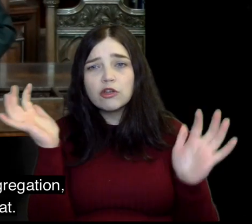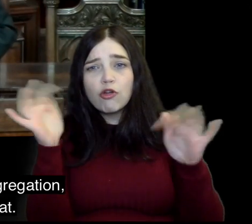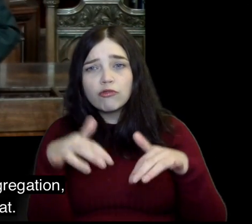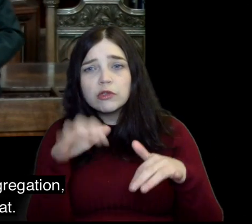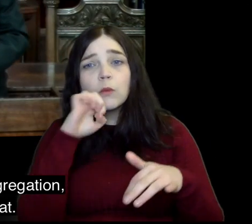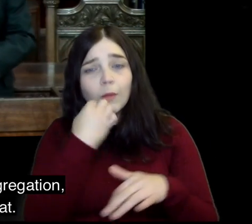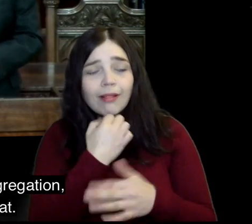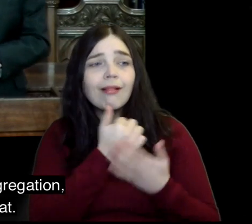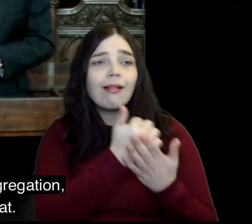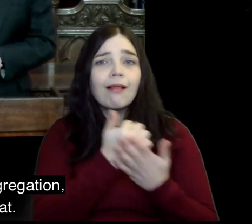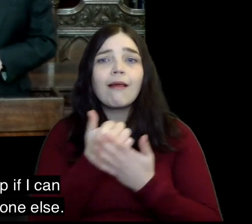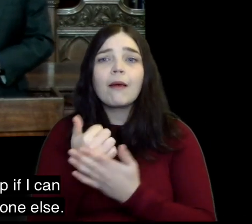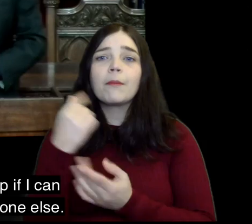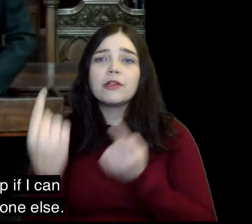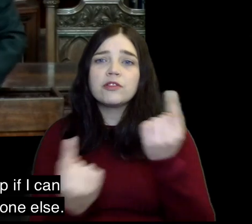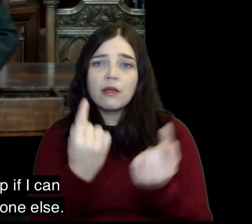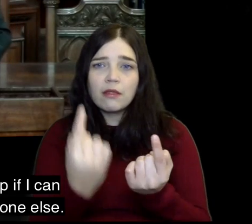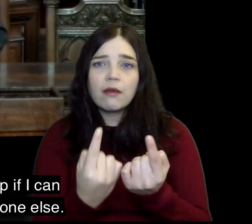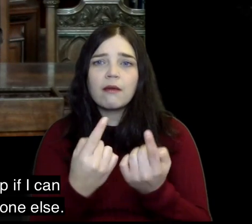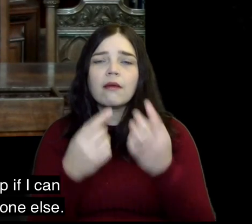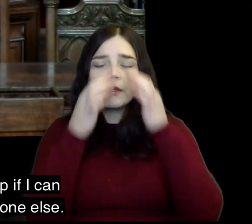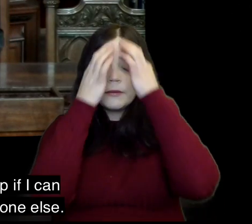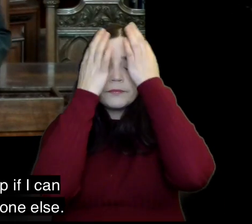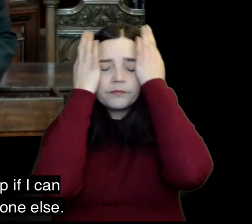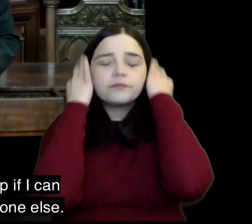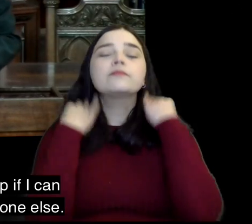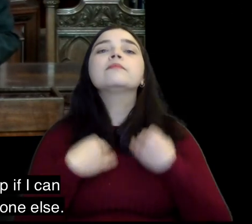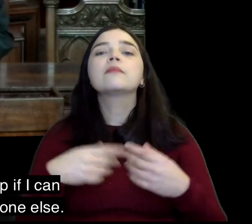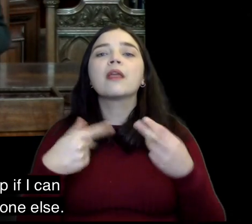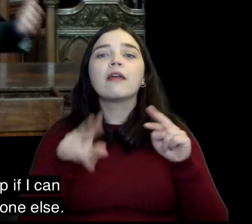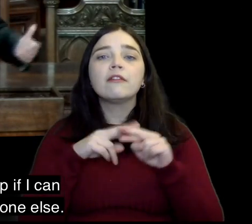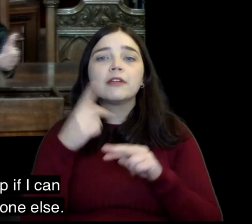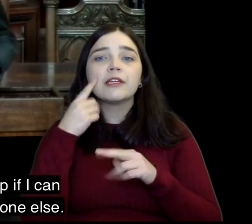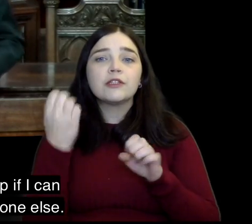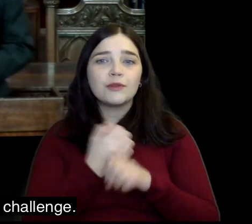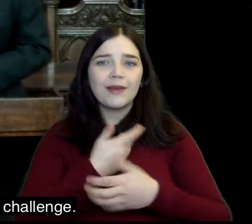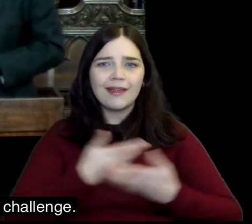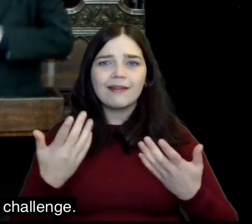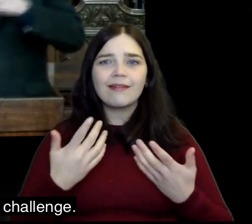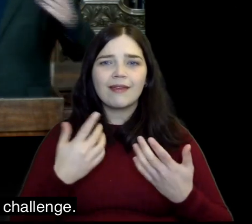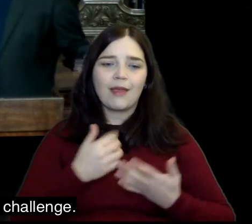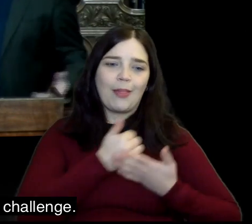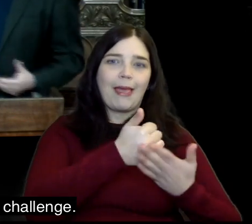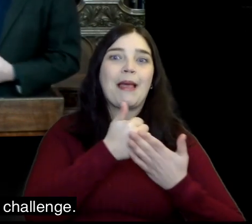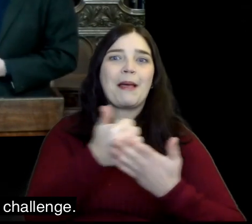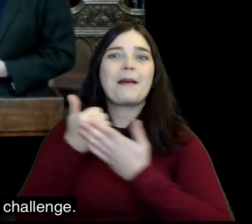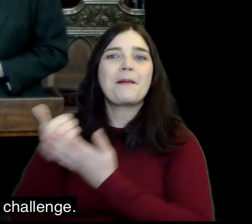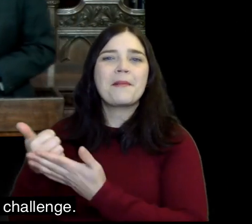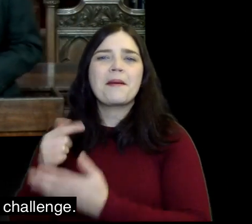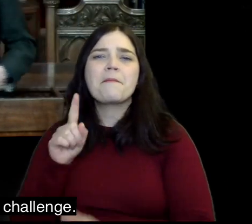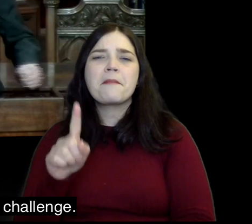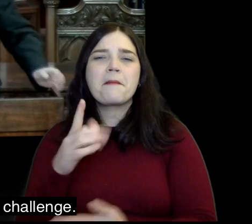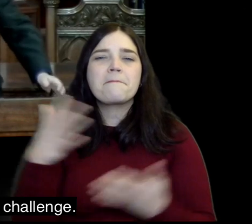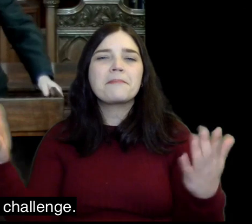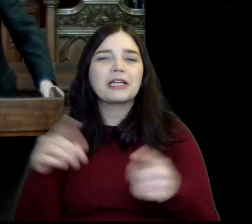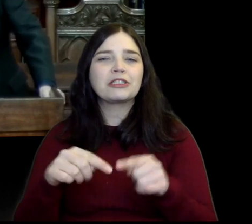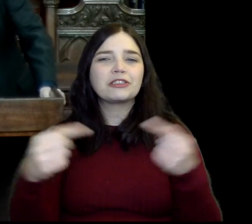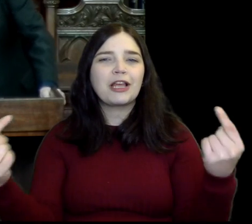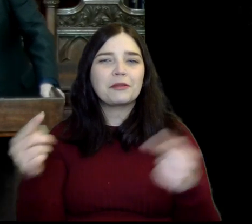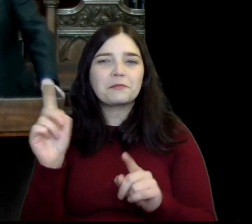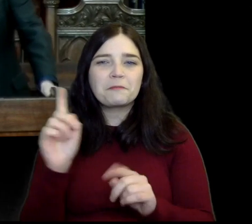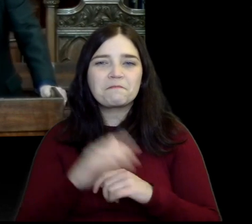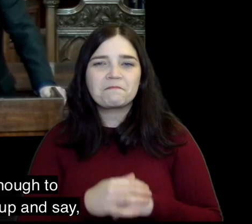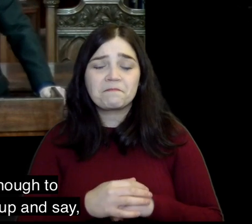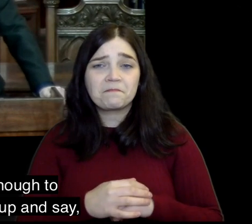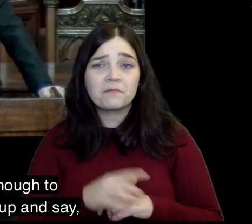other and I know as congregation we will do that we will want to help if I can do anything for anyone else but here's the